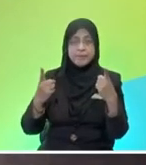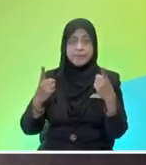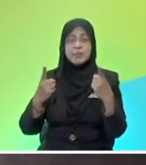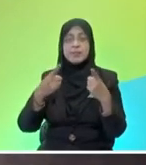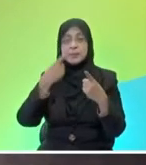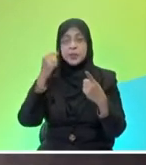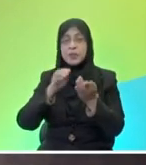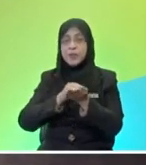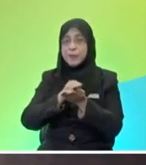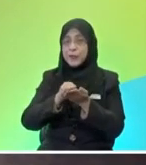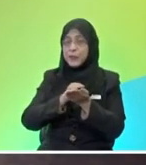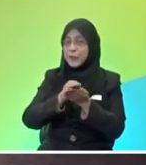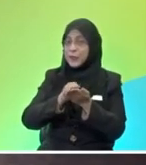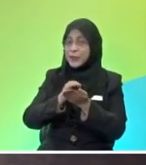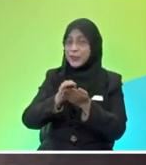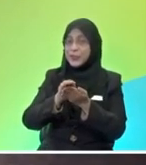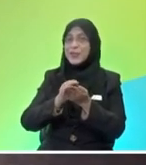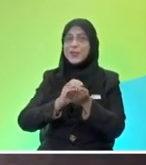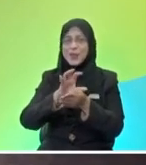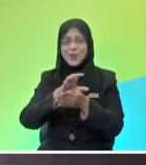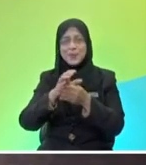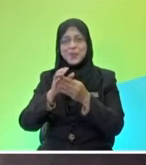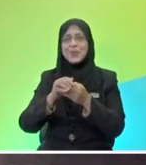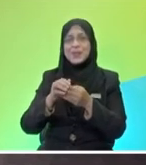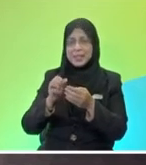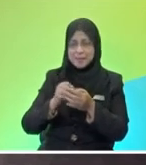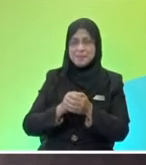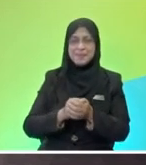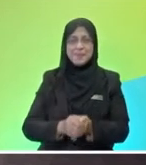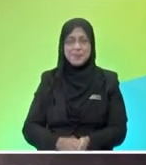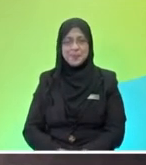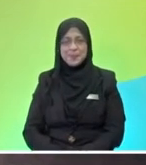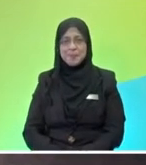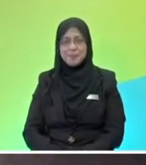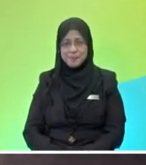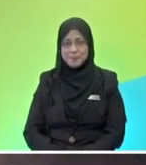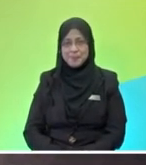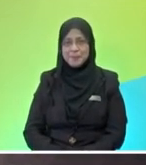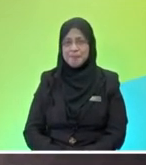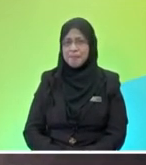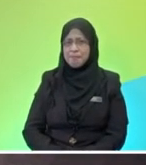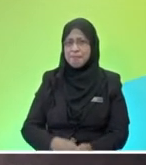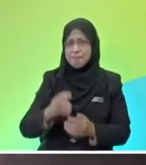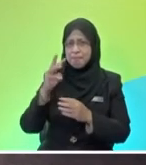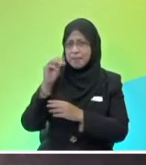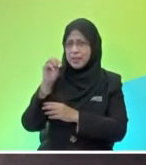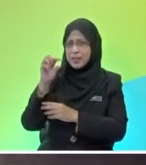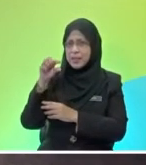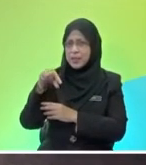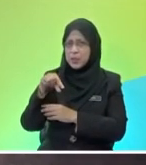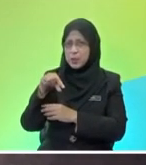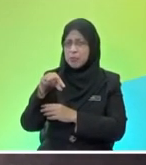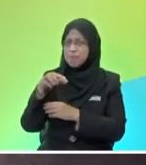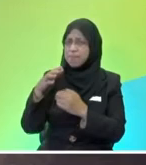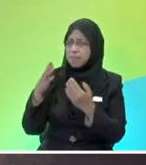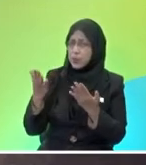we could have all those beautiful formation when we ice skate and well done and mr q can we get a summary of what we have